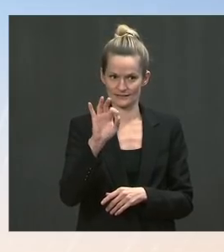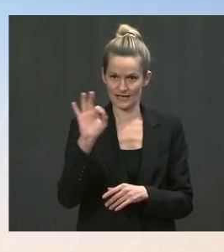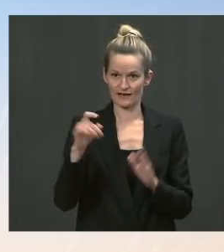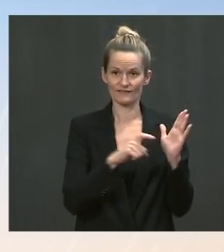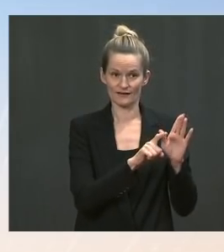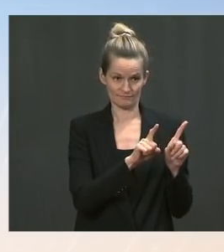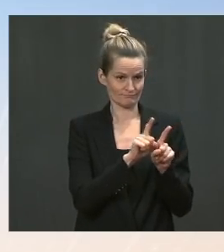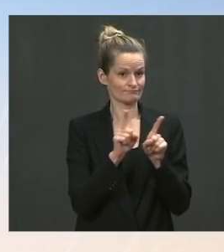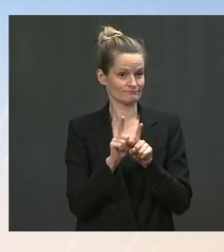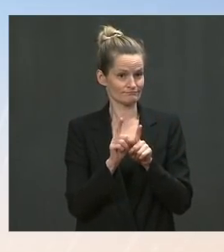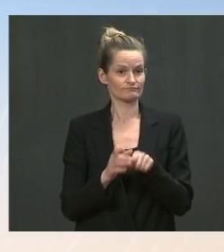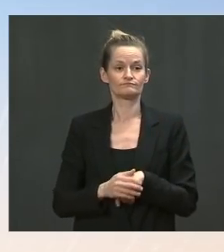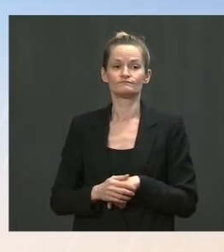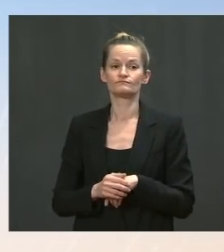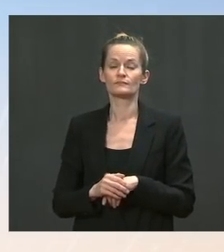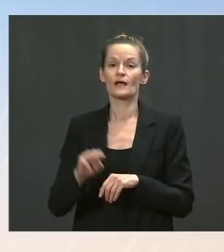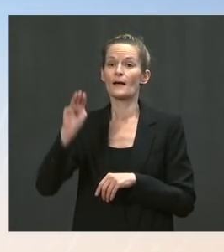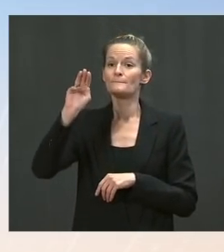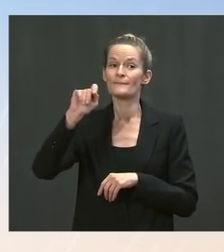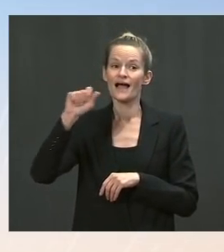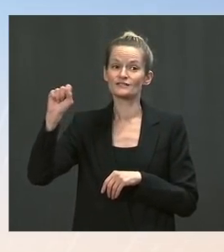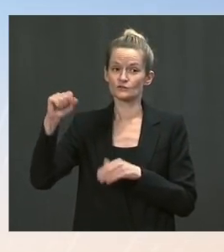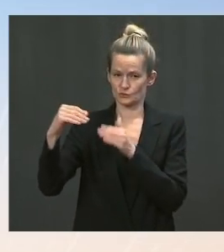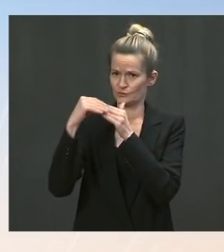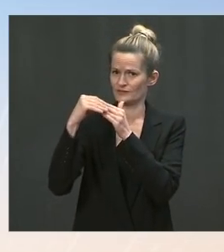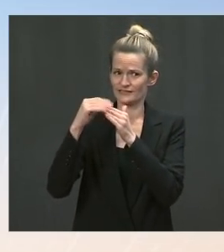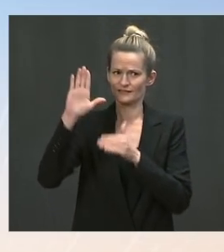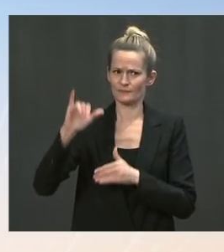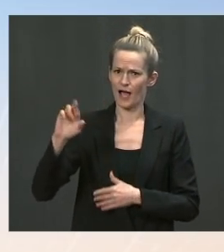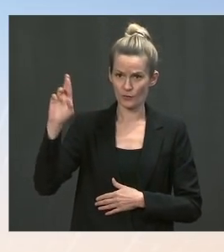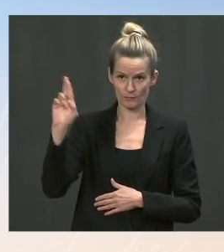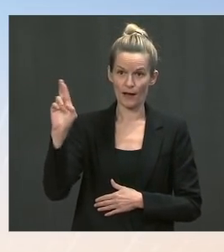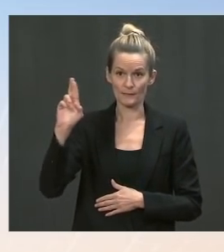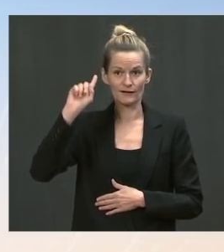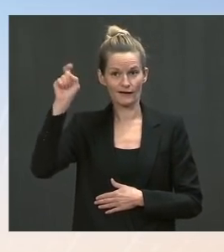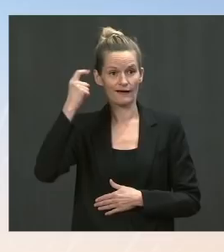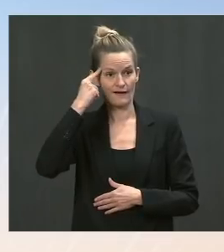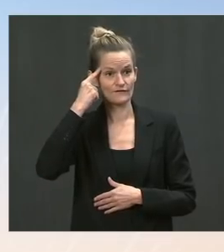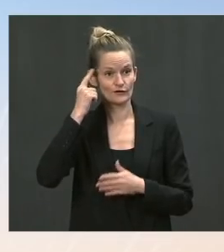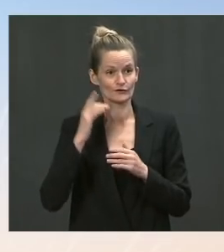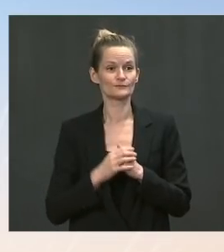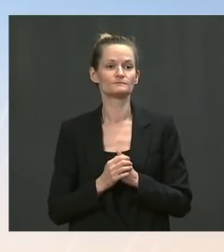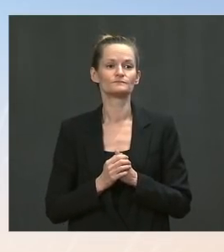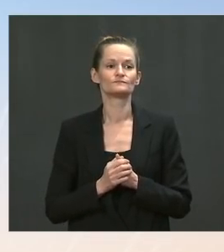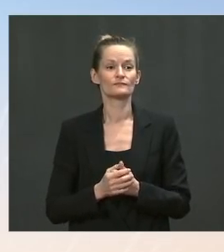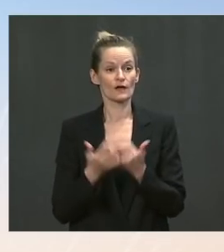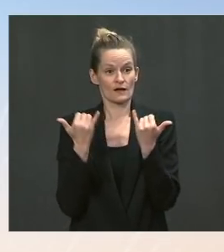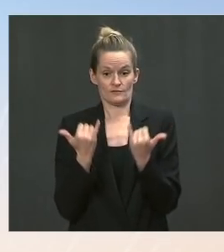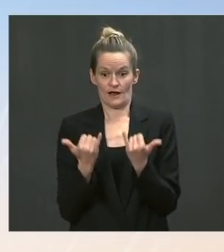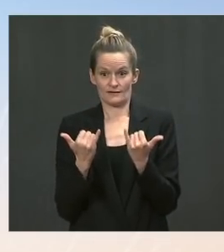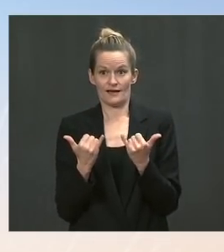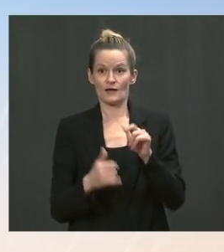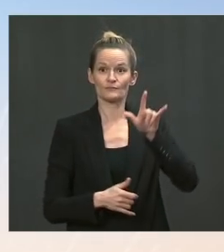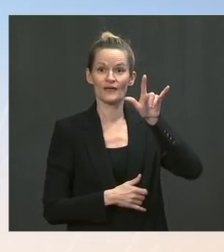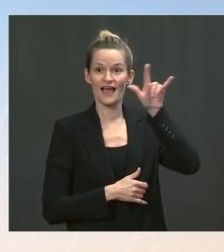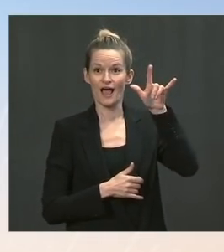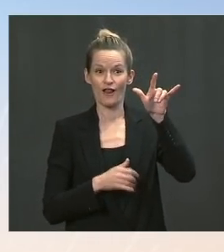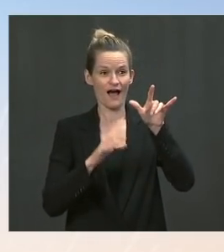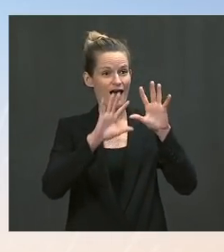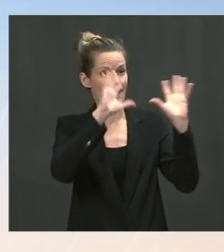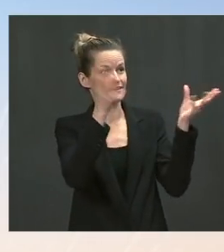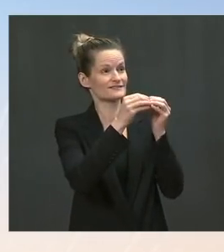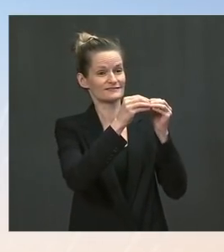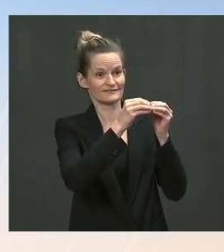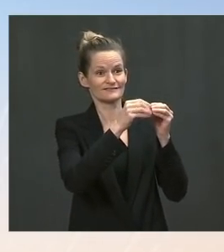governors. Just today, United Airlines announced it will require all of its roughly 85,000 employees to be vaccinated by the end of September.